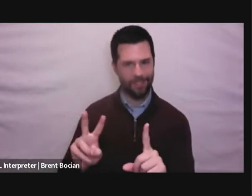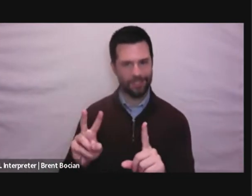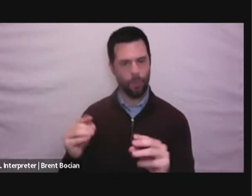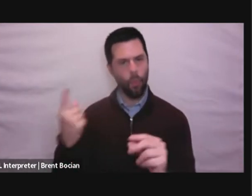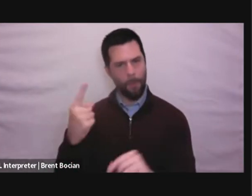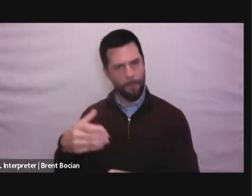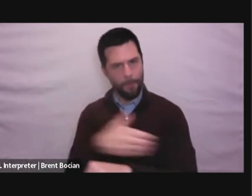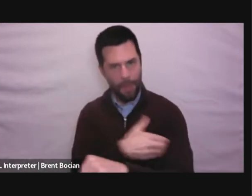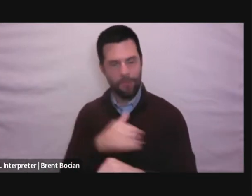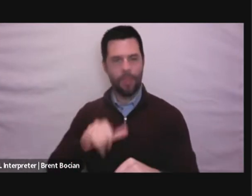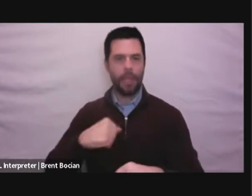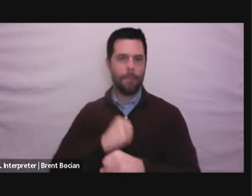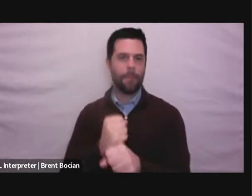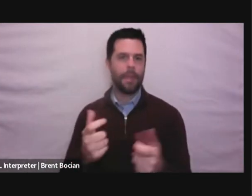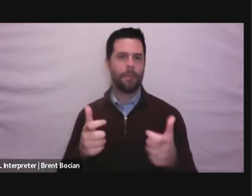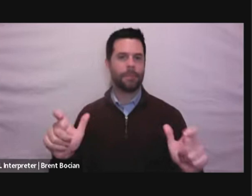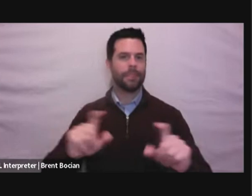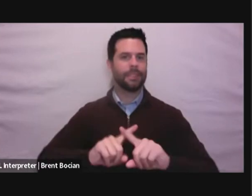one that can make a huge difference.